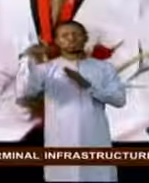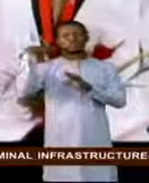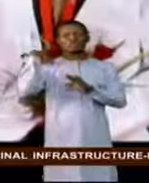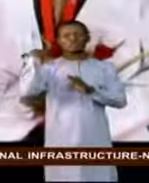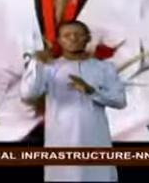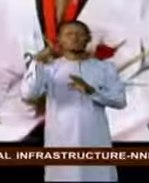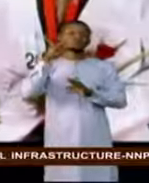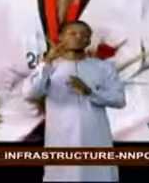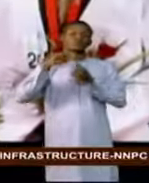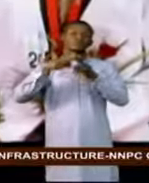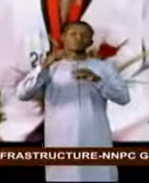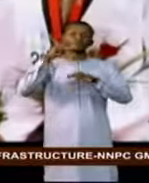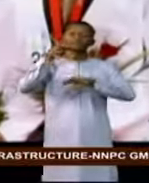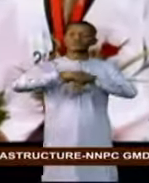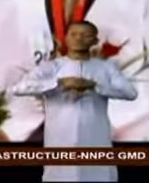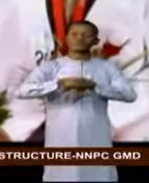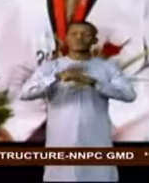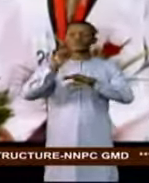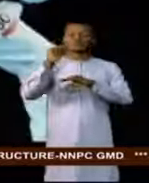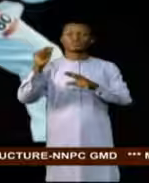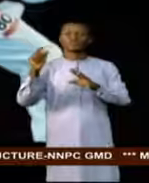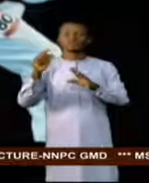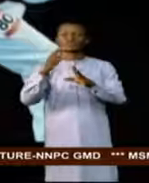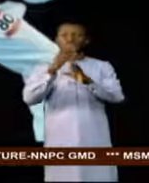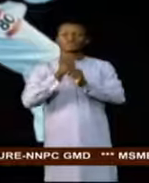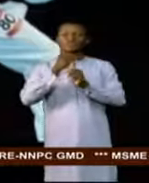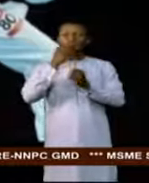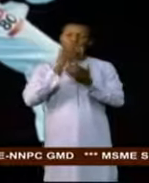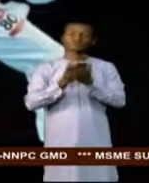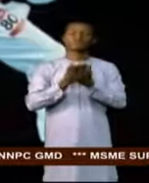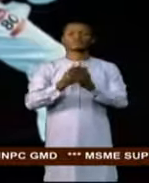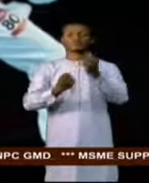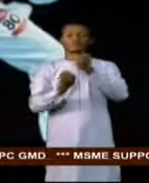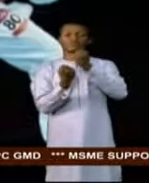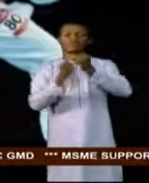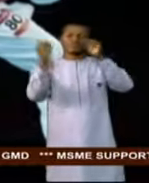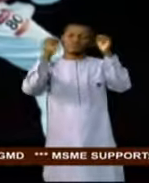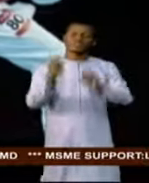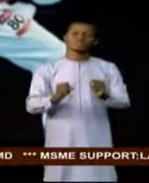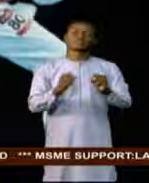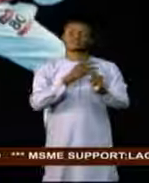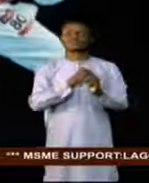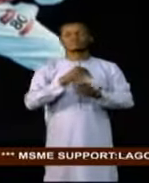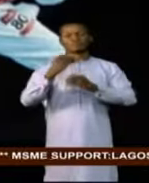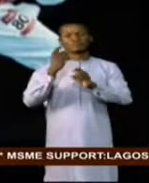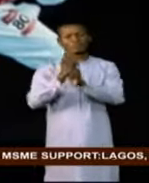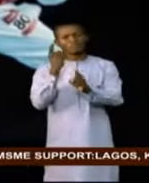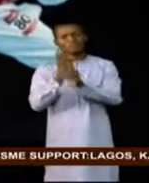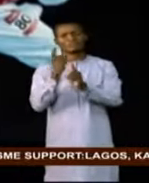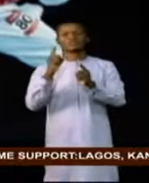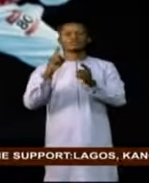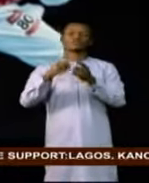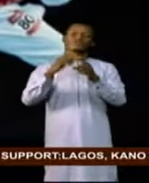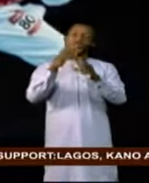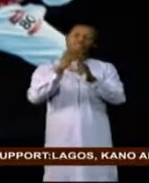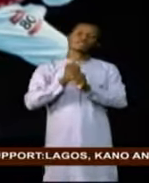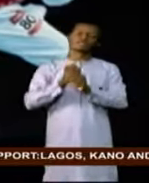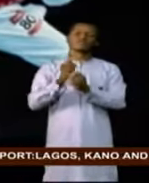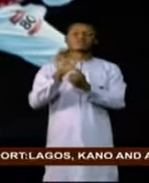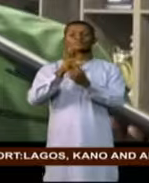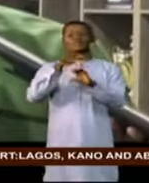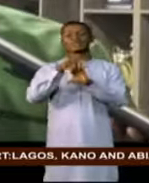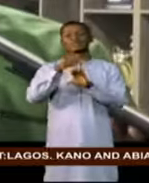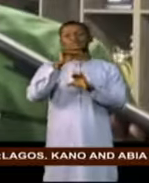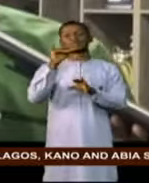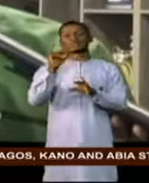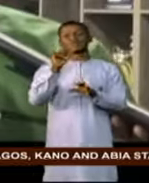London 2012 Olympics, believes a good support system and early preparation will be key to the country's bid to make a mark in Tokyo.